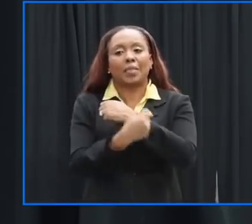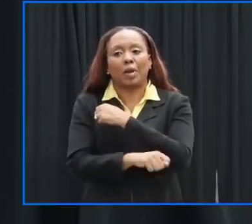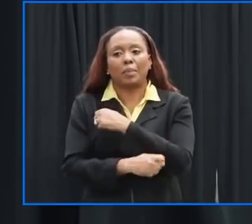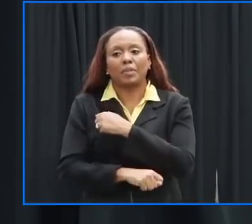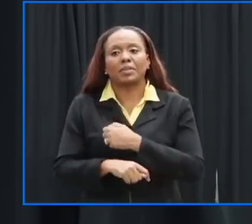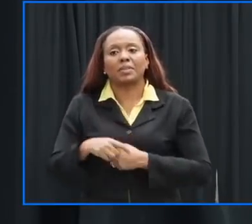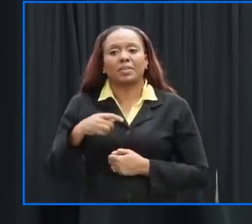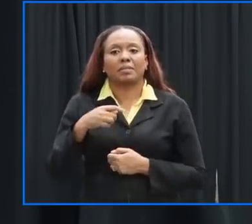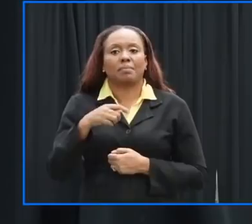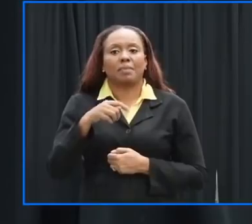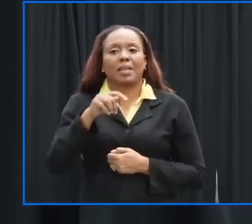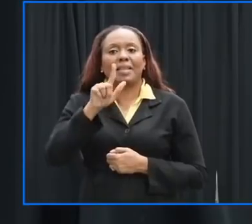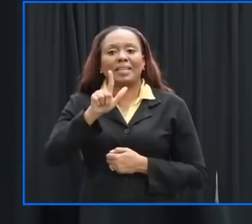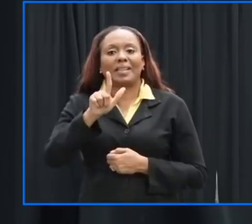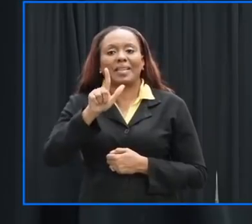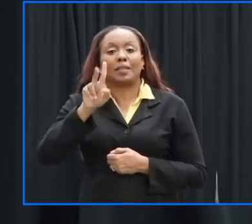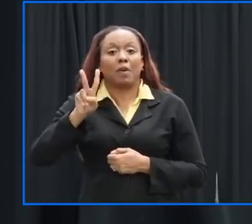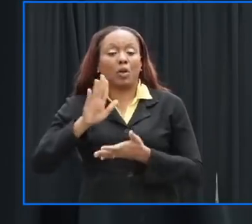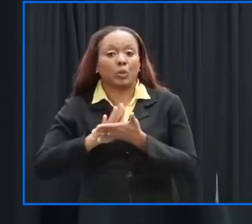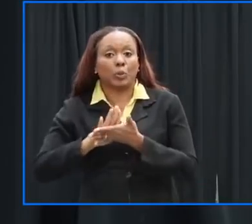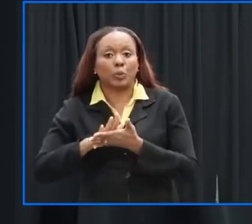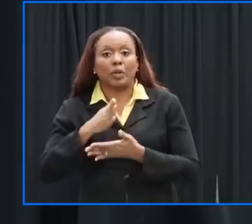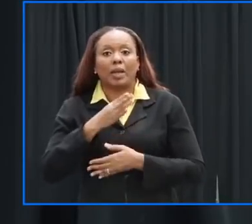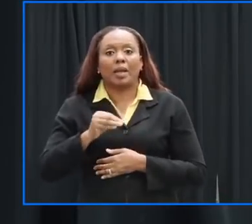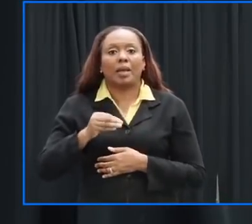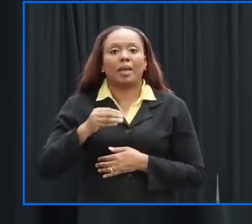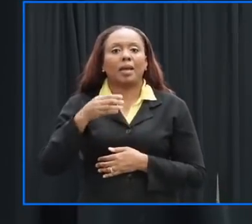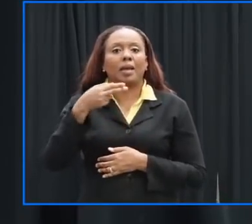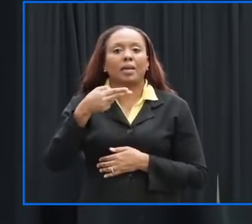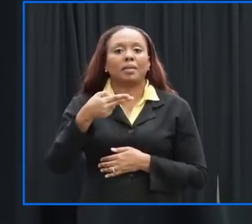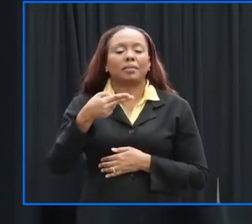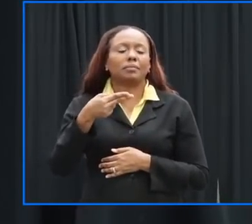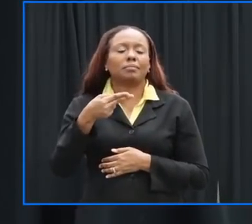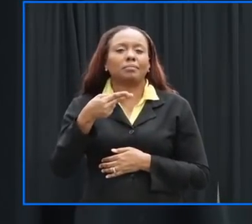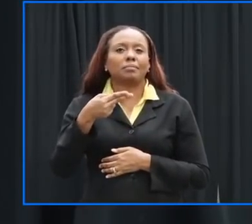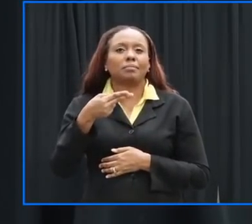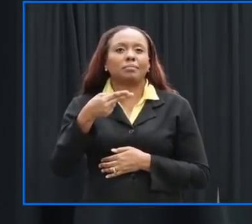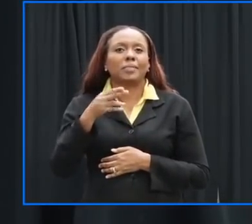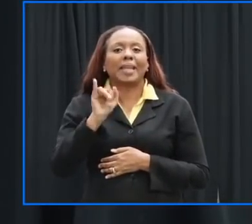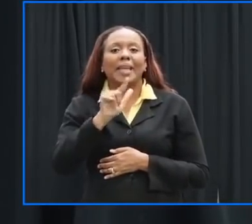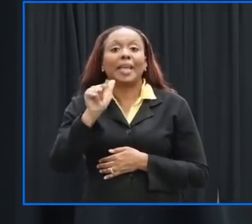the privately owned shelters will include